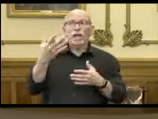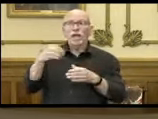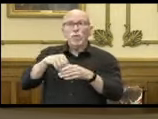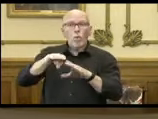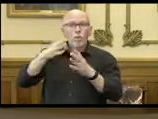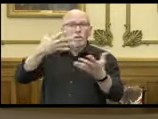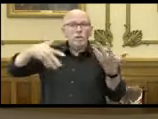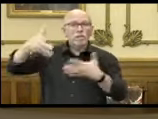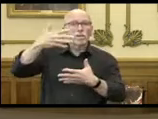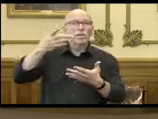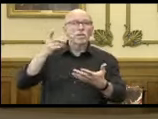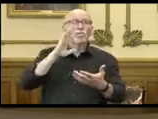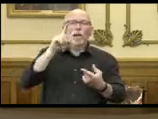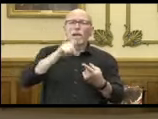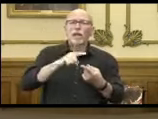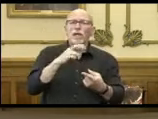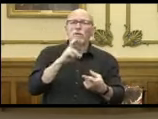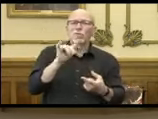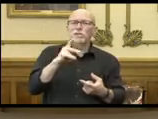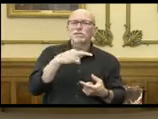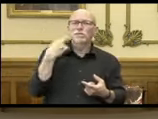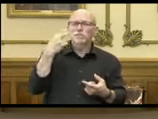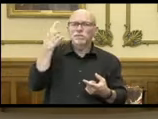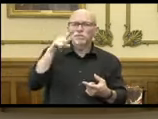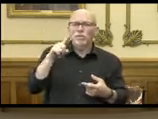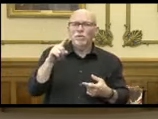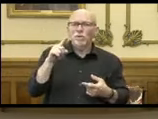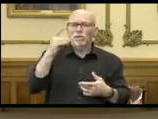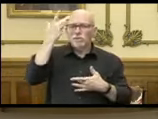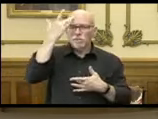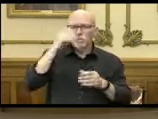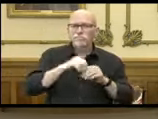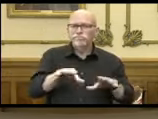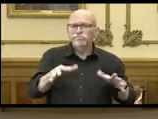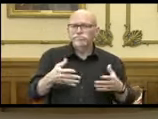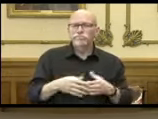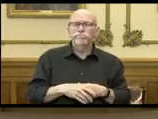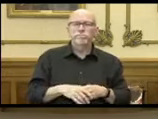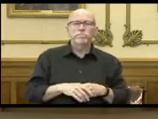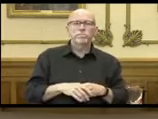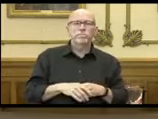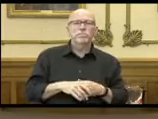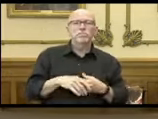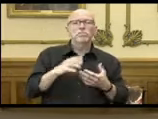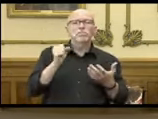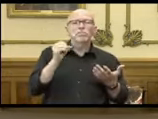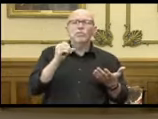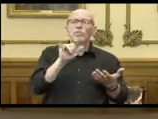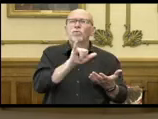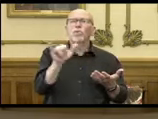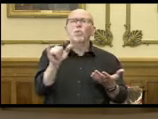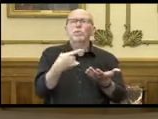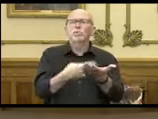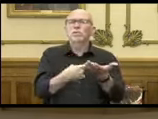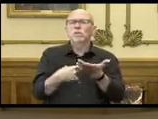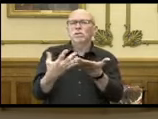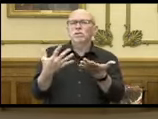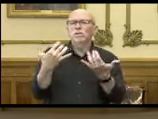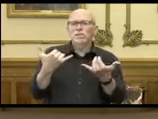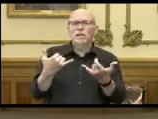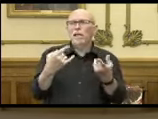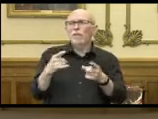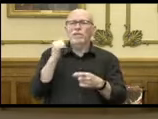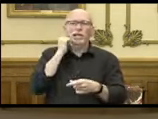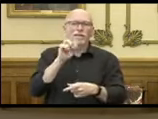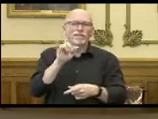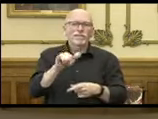where we know that there's decreased risk for infection and transmission there. So certainly those are discussions that are occurring every day